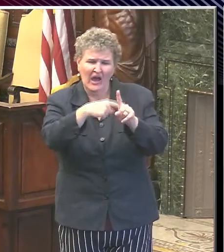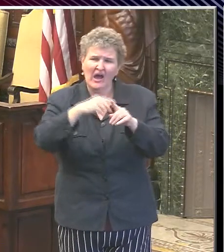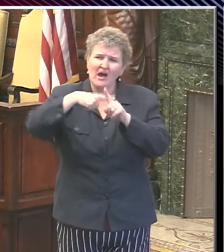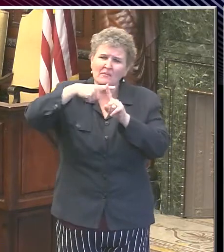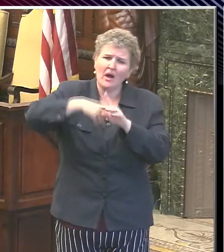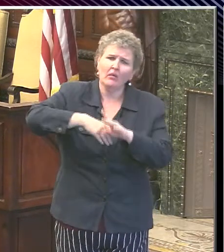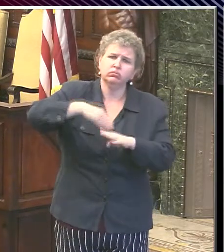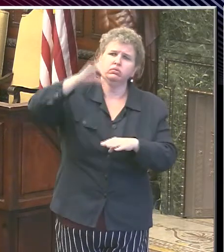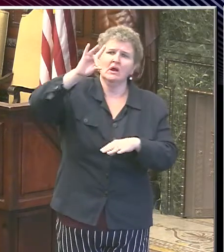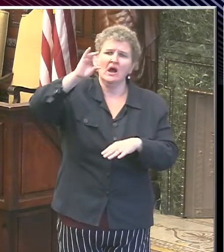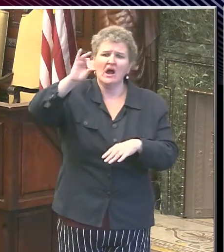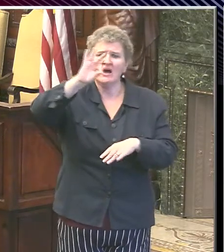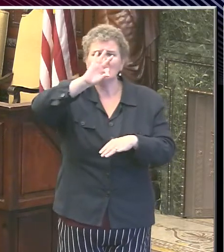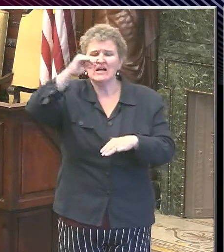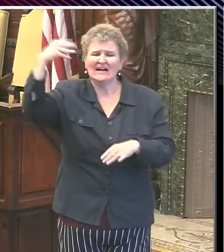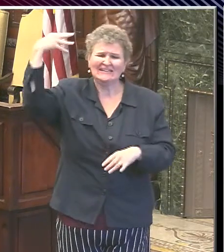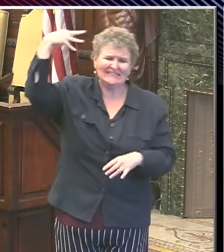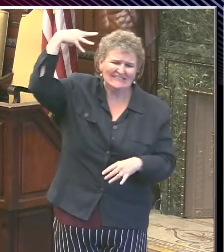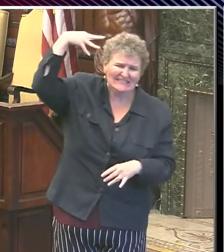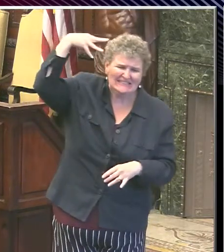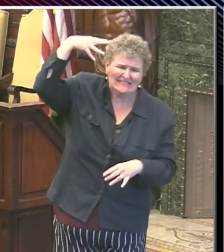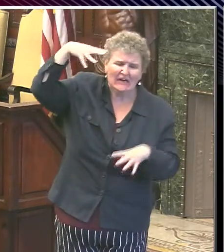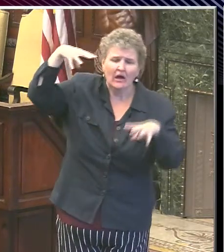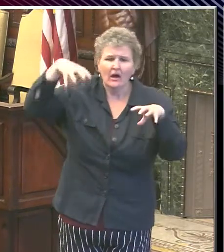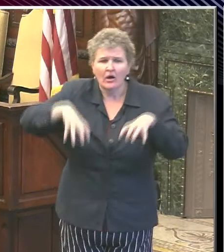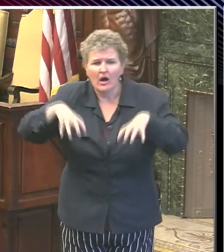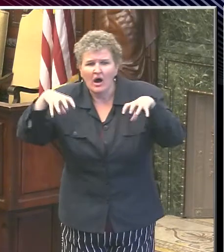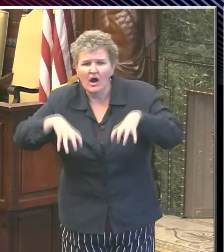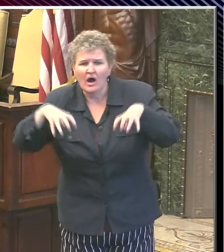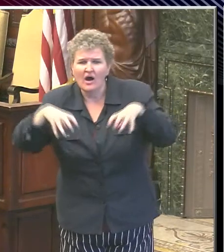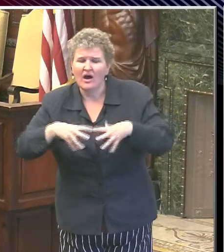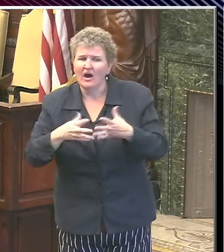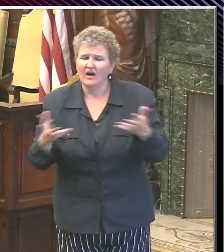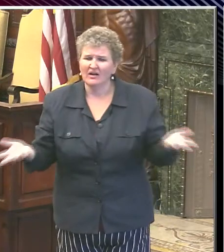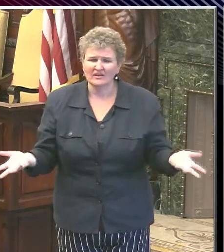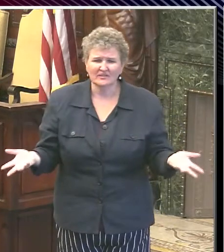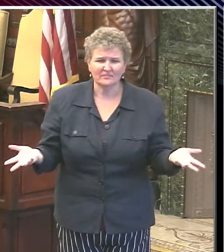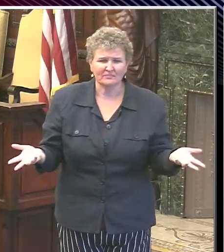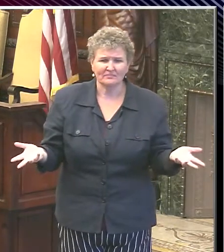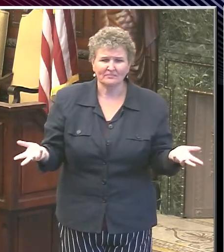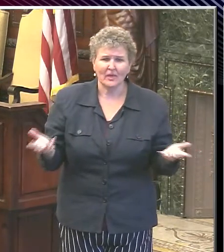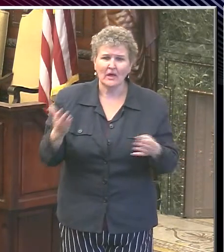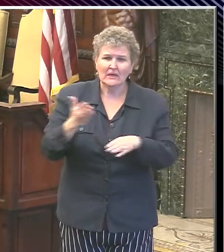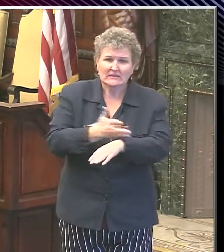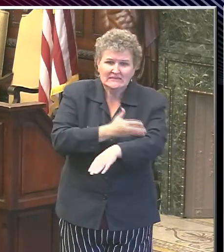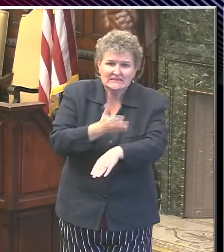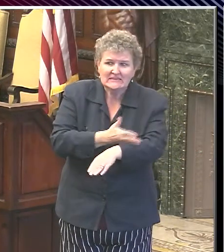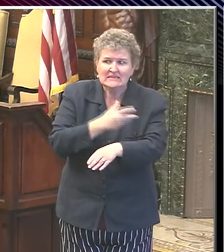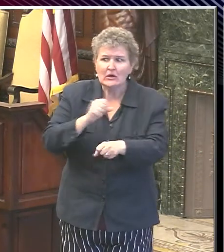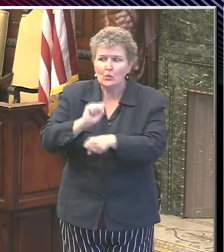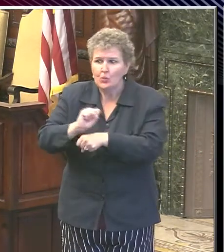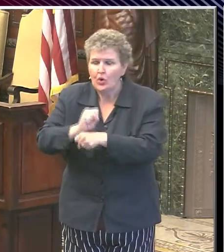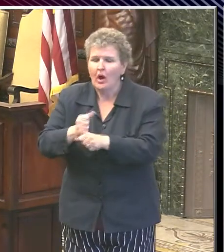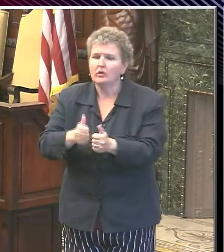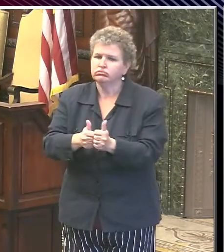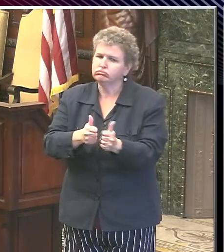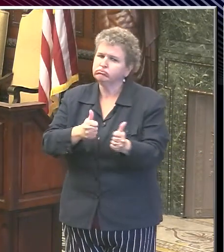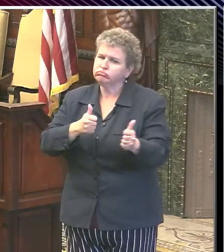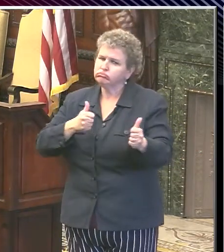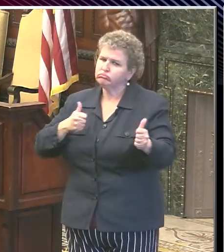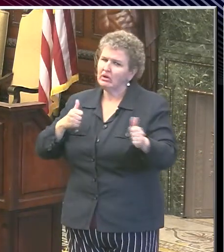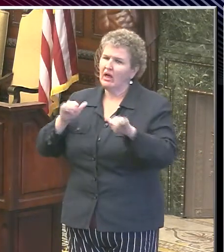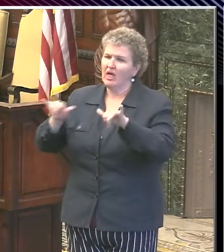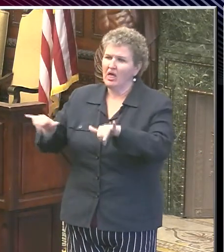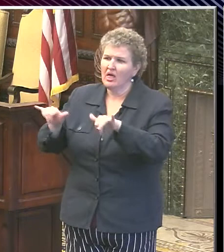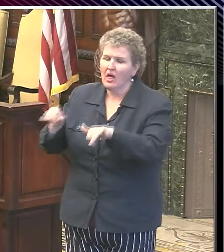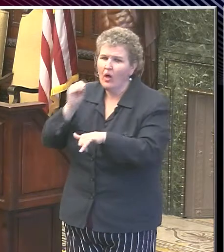had two major storms that slowed up our progress. And people have been home and they've been doing home